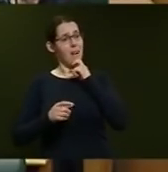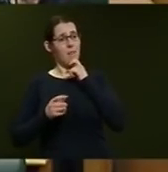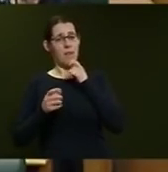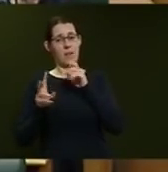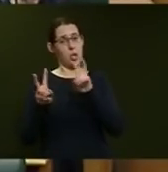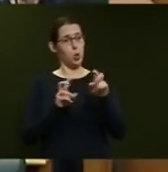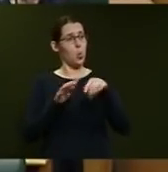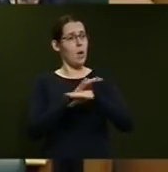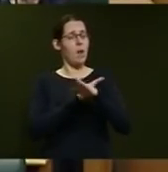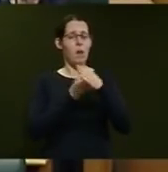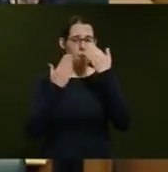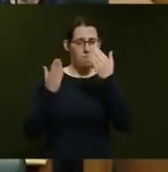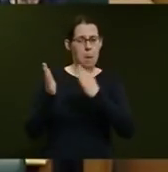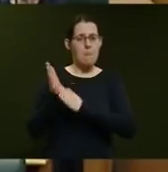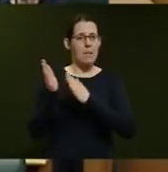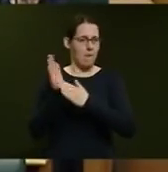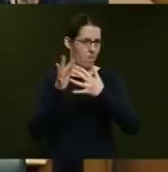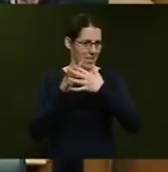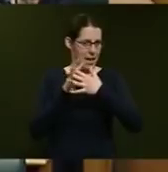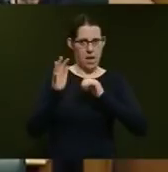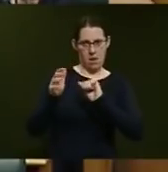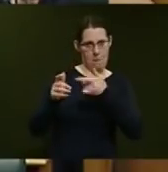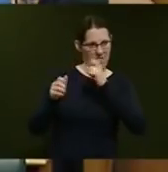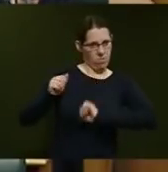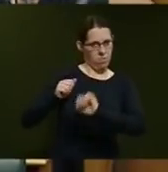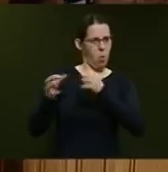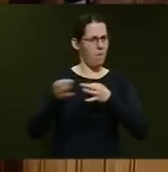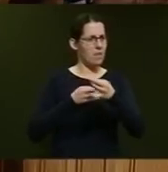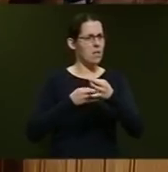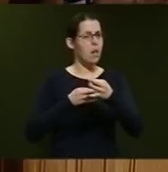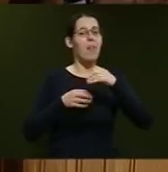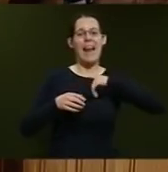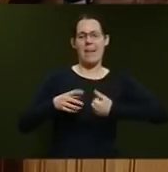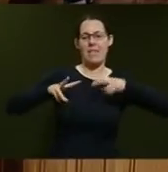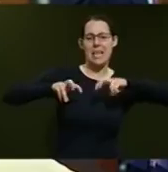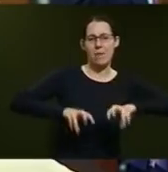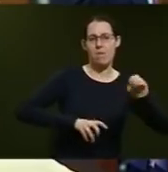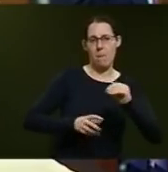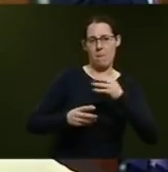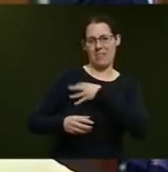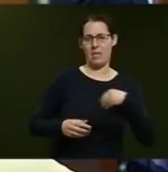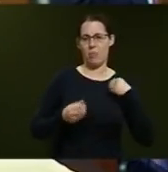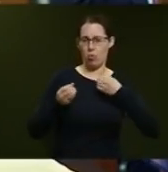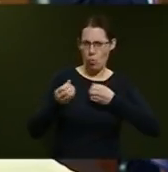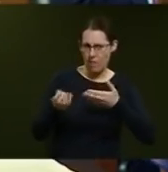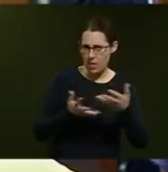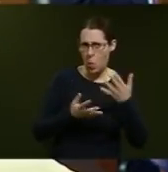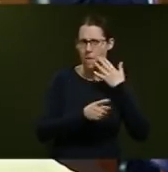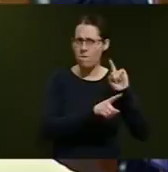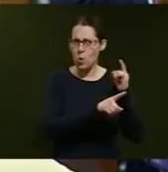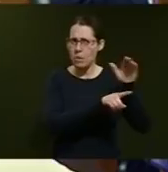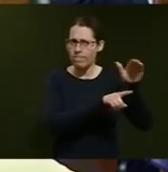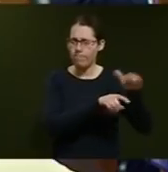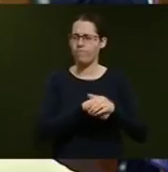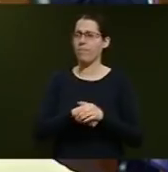office requiring investigation by Ministerial Services? Mr Speaker, as I've said, I do want to keep the detail